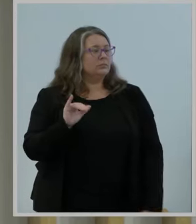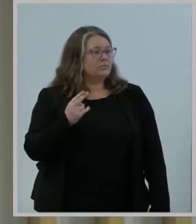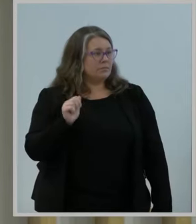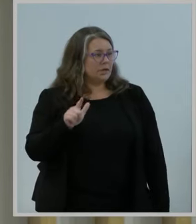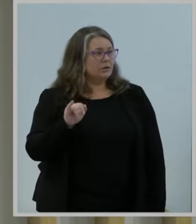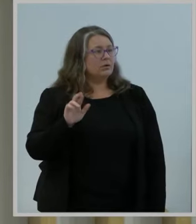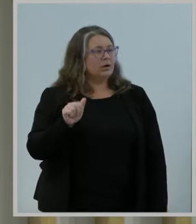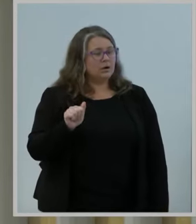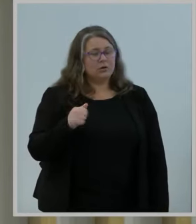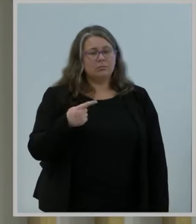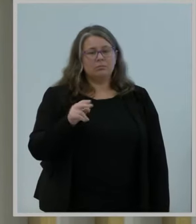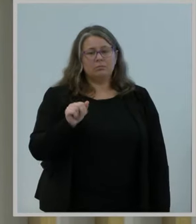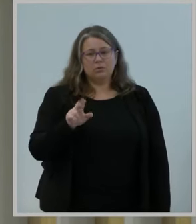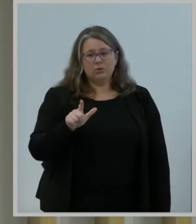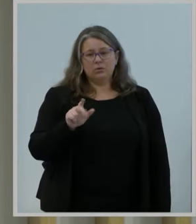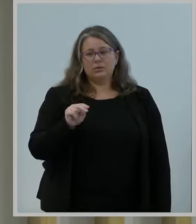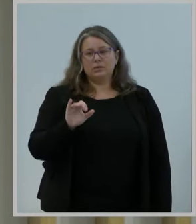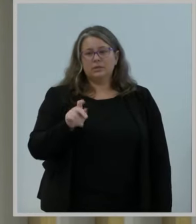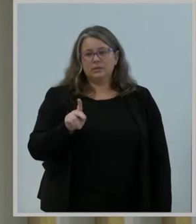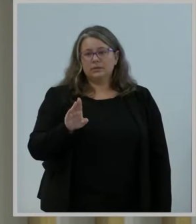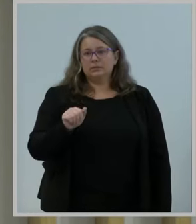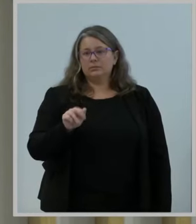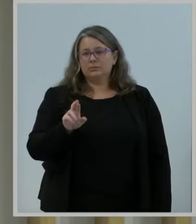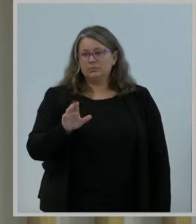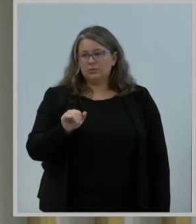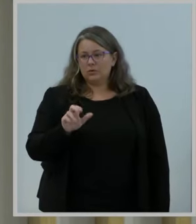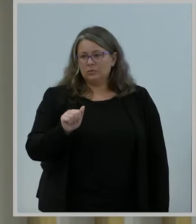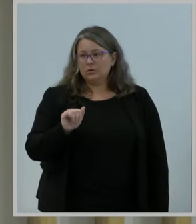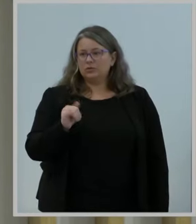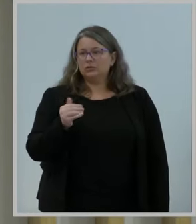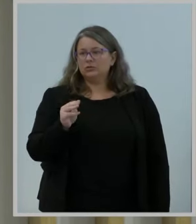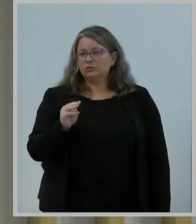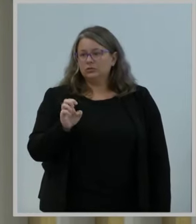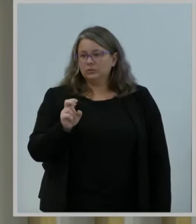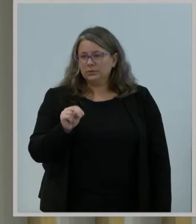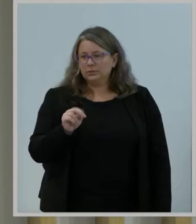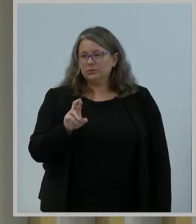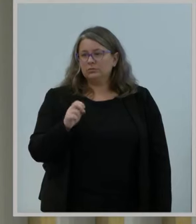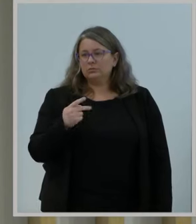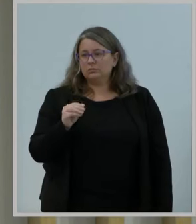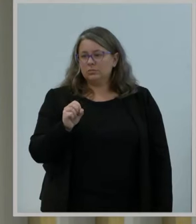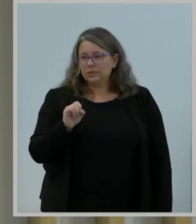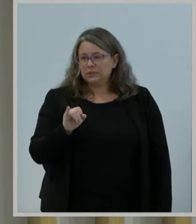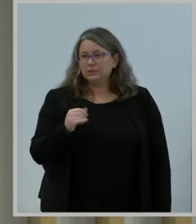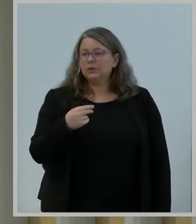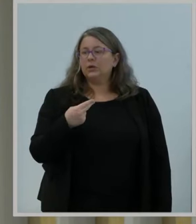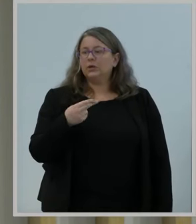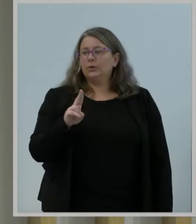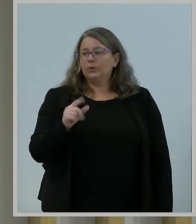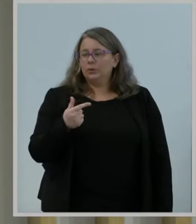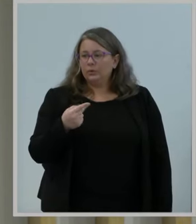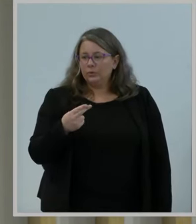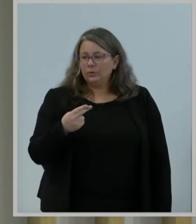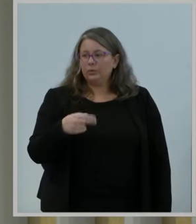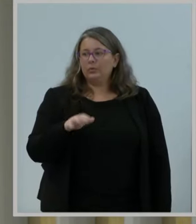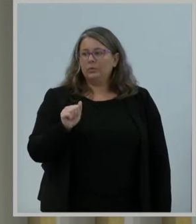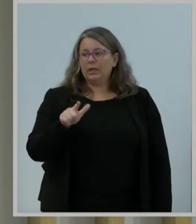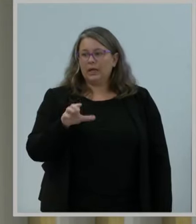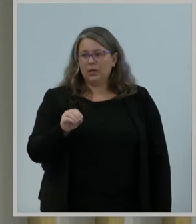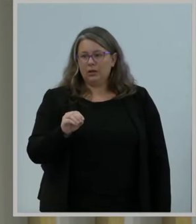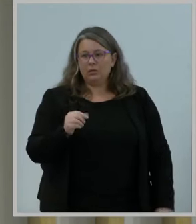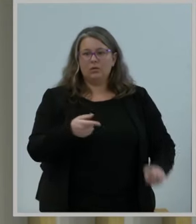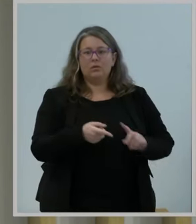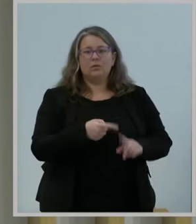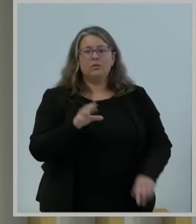Keltz, Paul Murray, Nick Orris, Barbara Pavon, Jameson Prime, Ron Rapazi, Hugh Van Tile, and Ailol Wickensel from the Office of